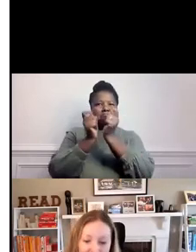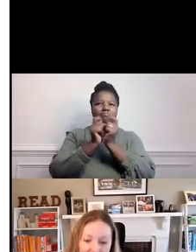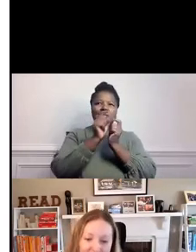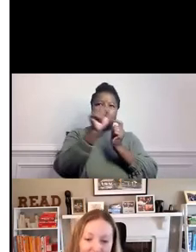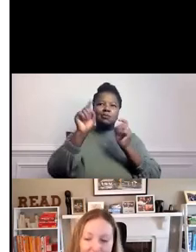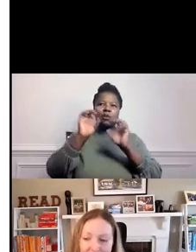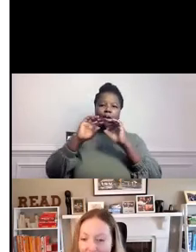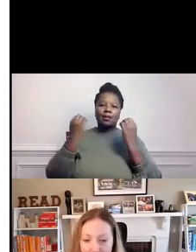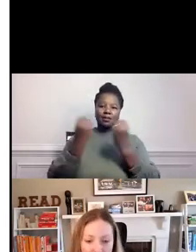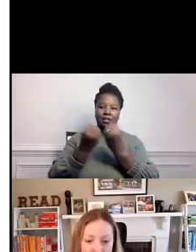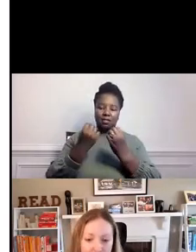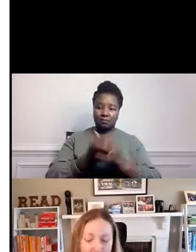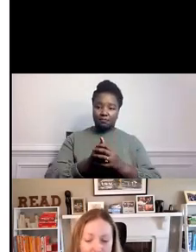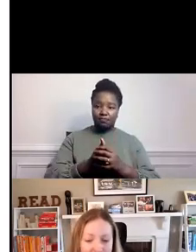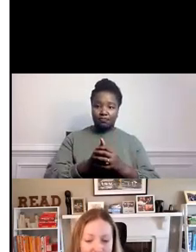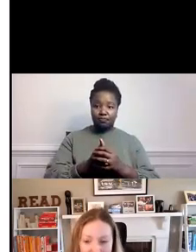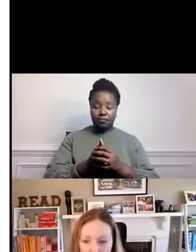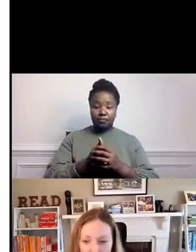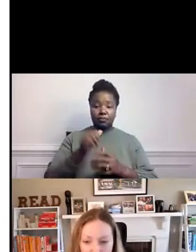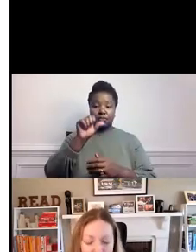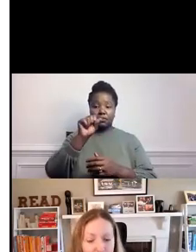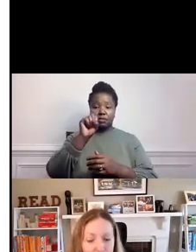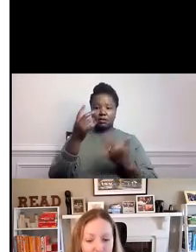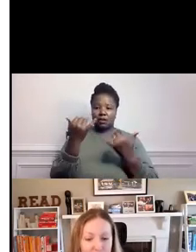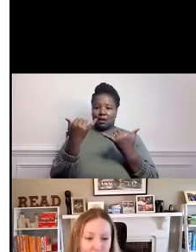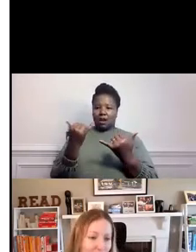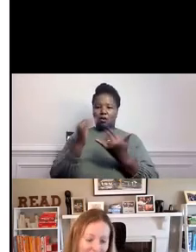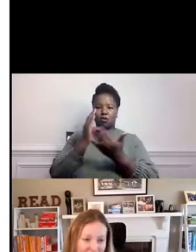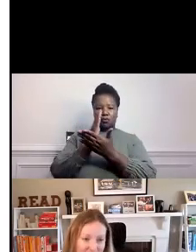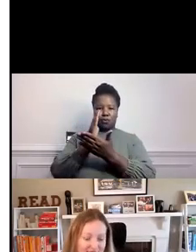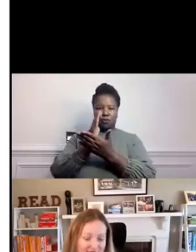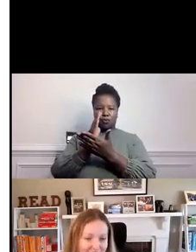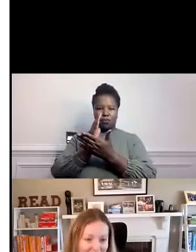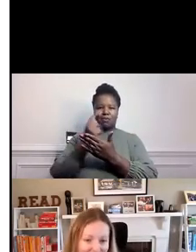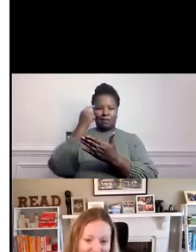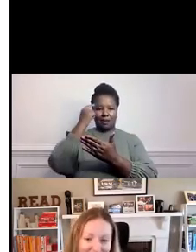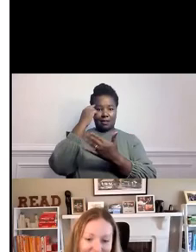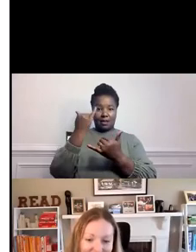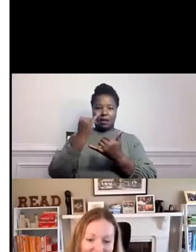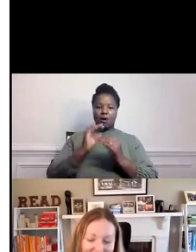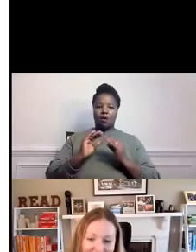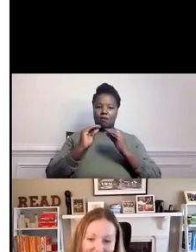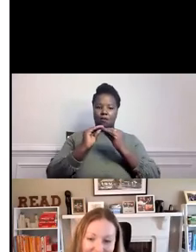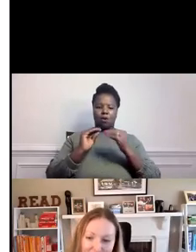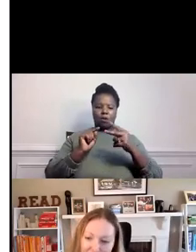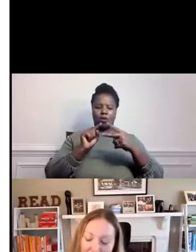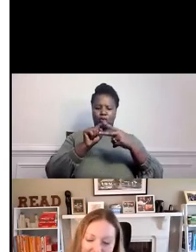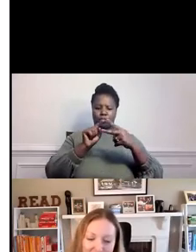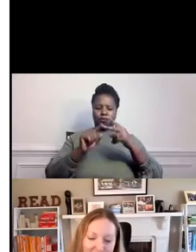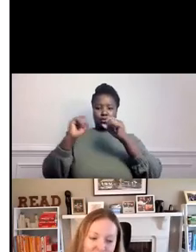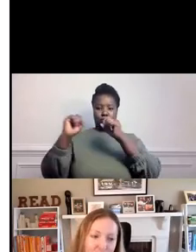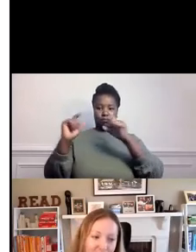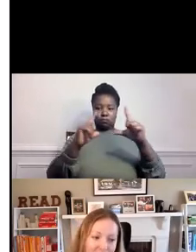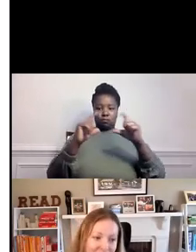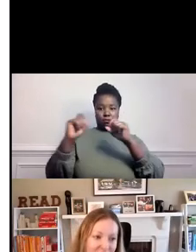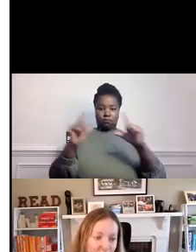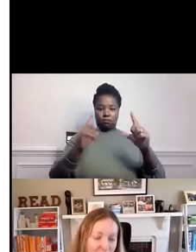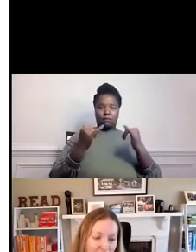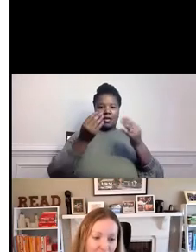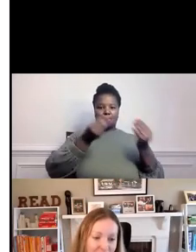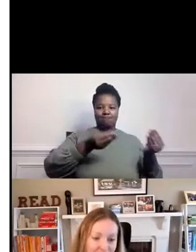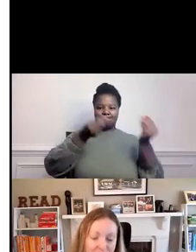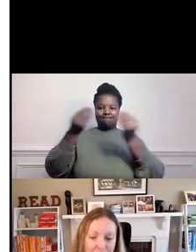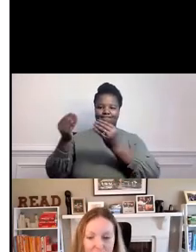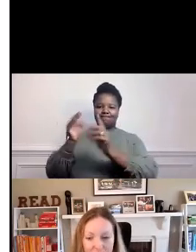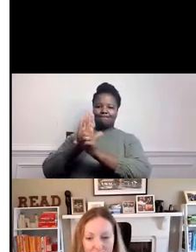So with that, I'm going to pause. I think we're going to go two pages ahead. And I'm going to pass it off to Brian